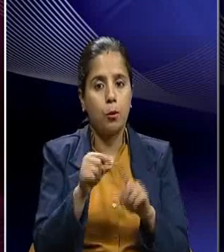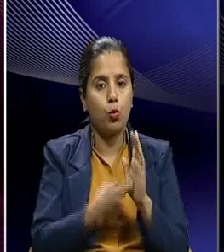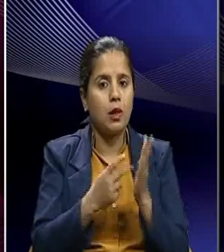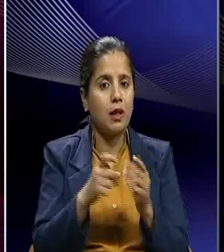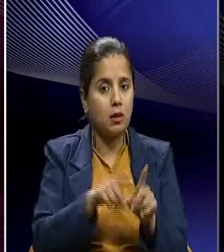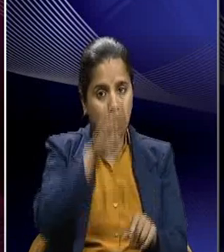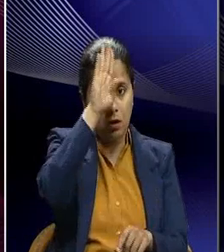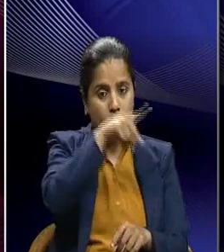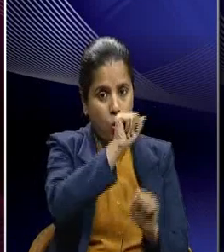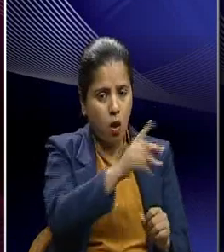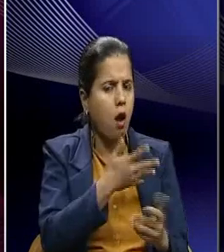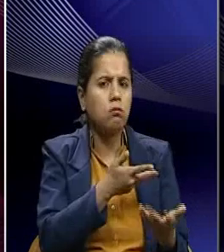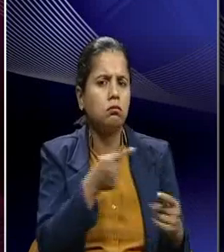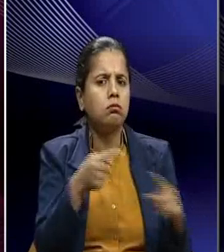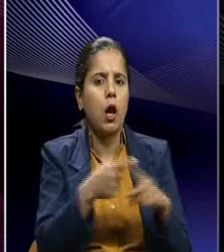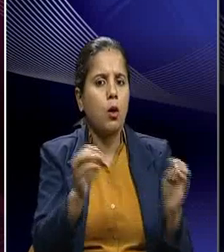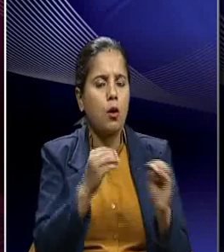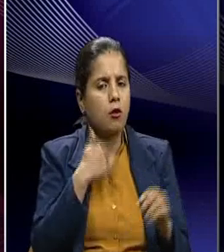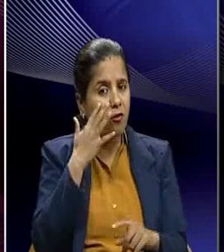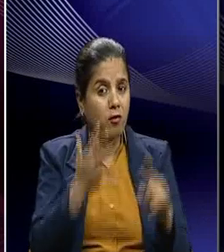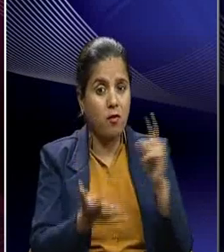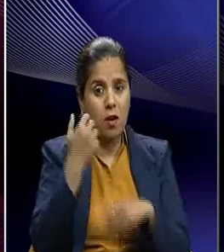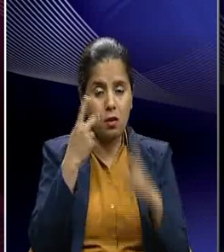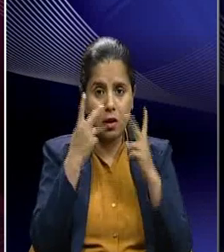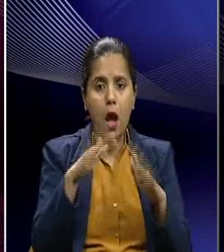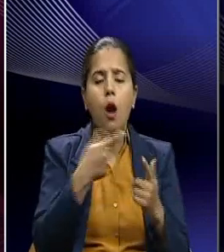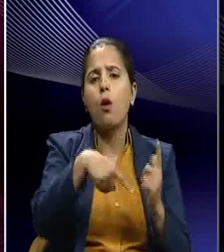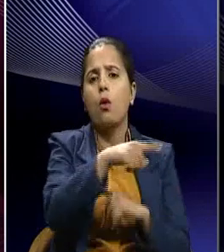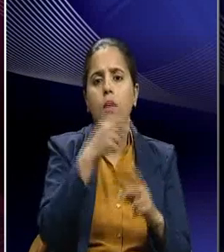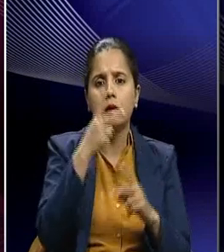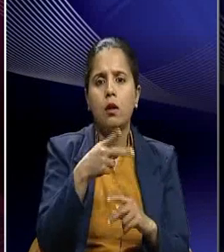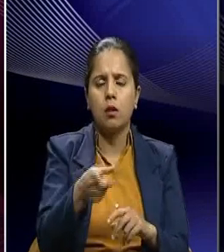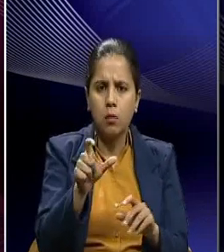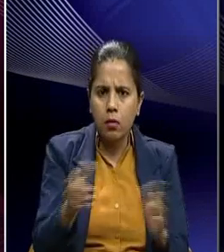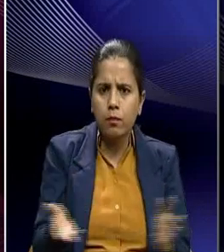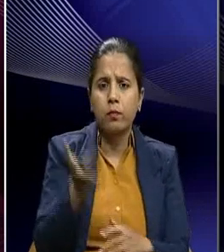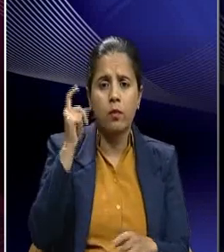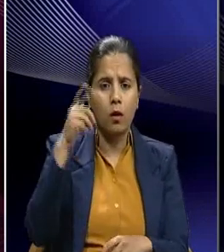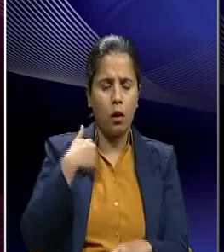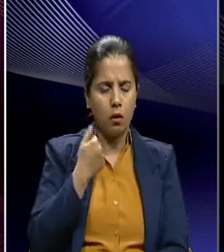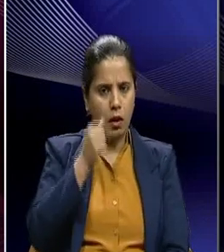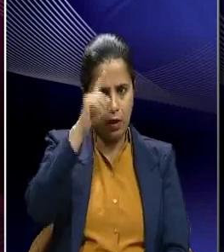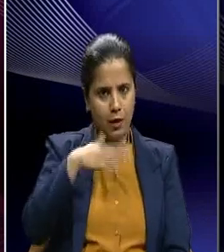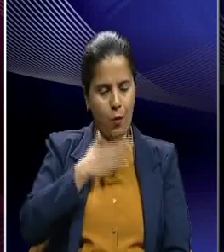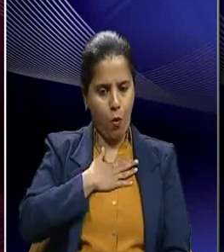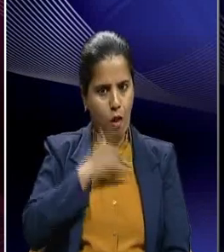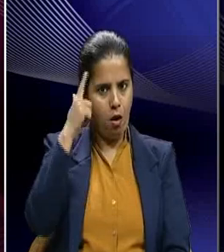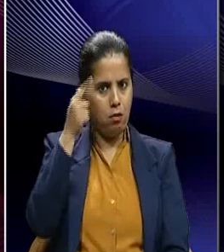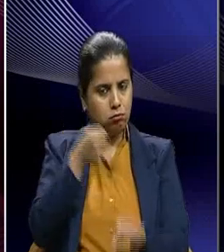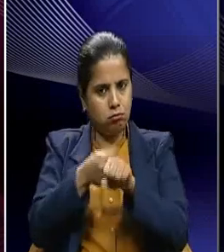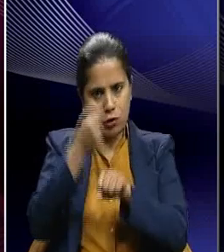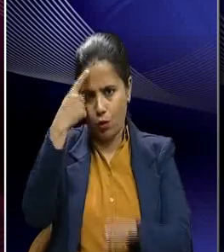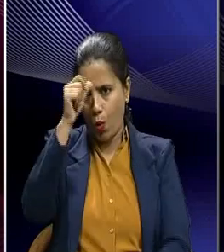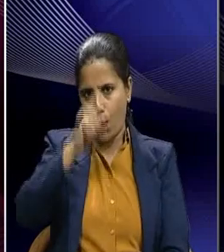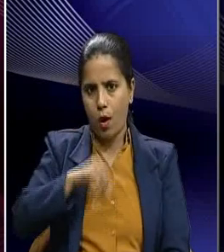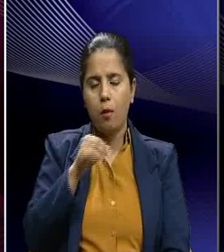as well. So, we find that how he in a way invoked the patriotism of the princes, he also reminded them